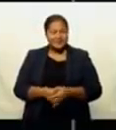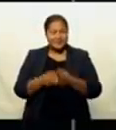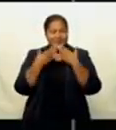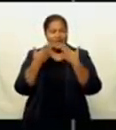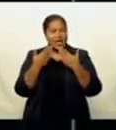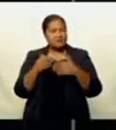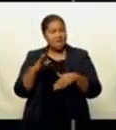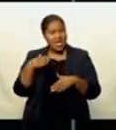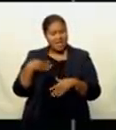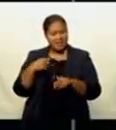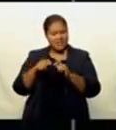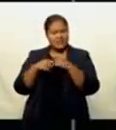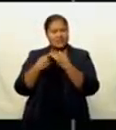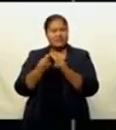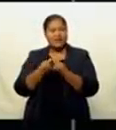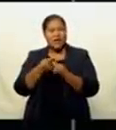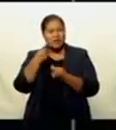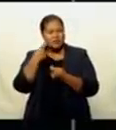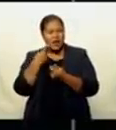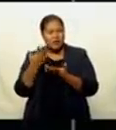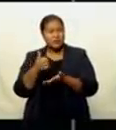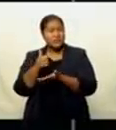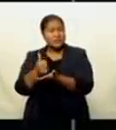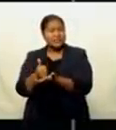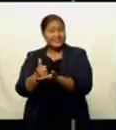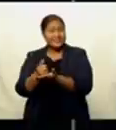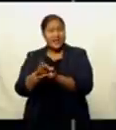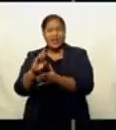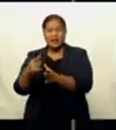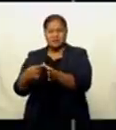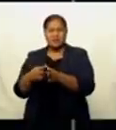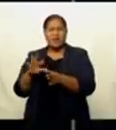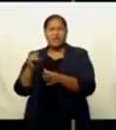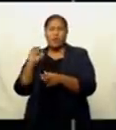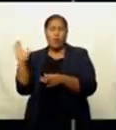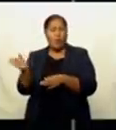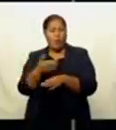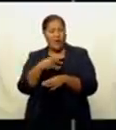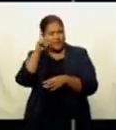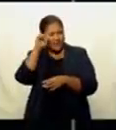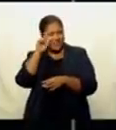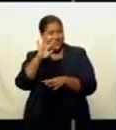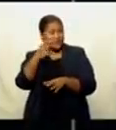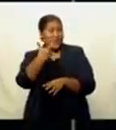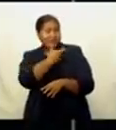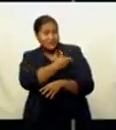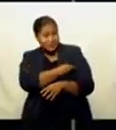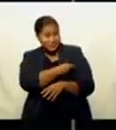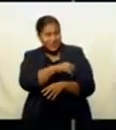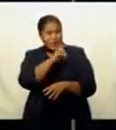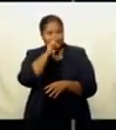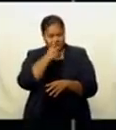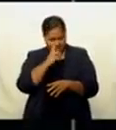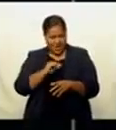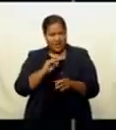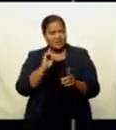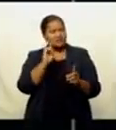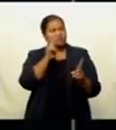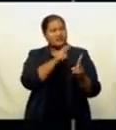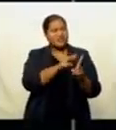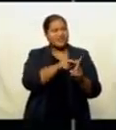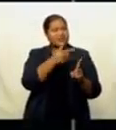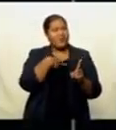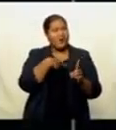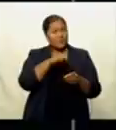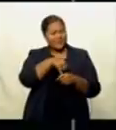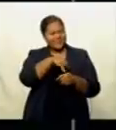health teams are trying to facilitate requests from Fijians for home vaccination as they are unable to reach designated sites due to medical